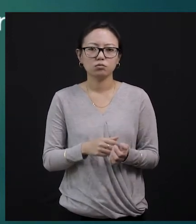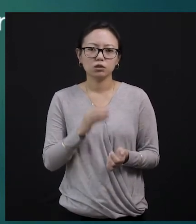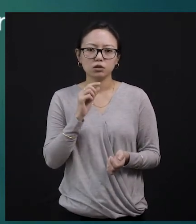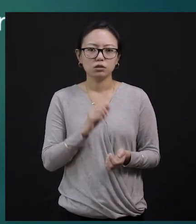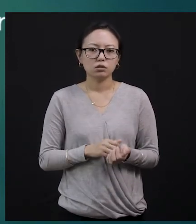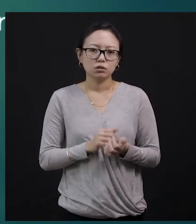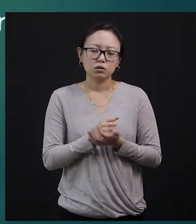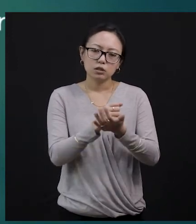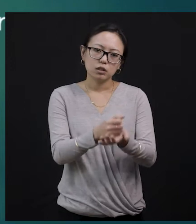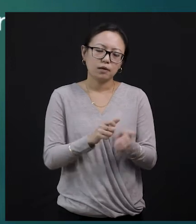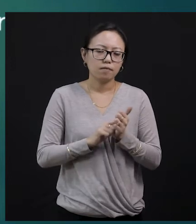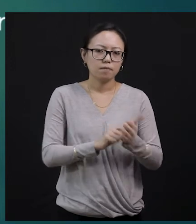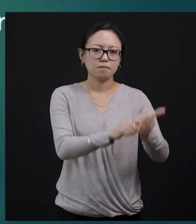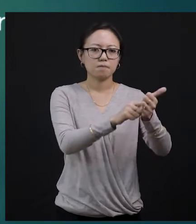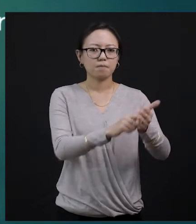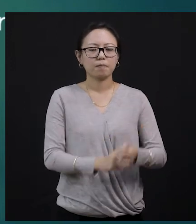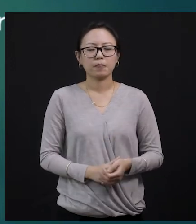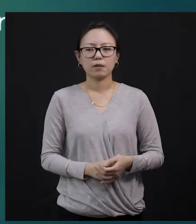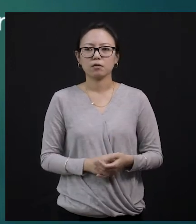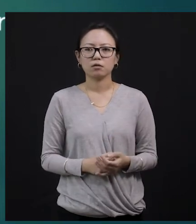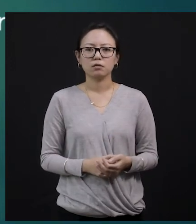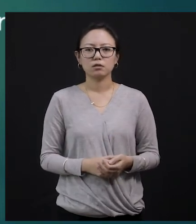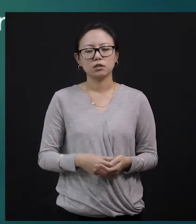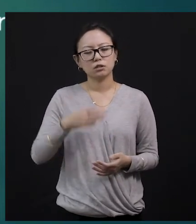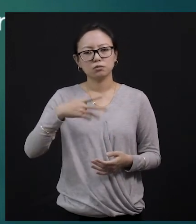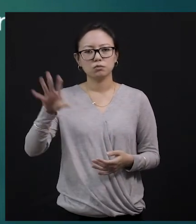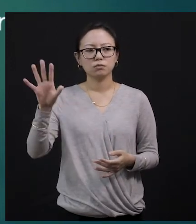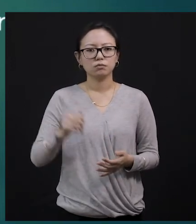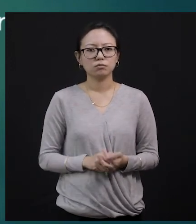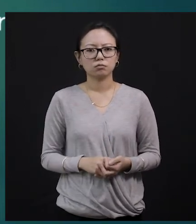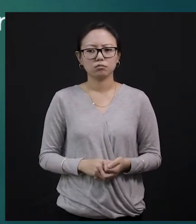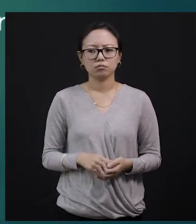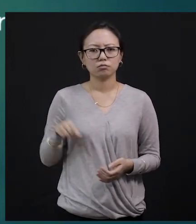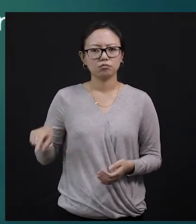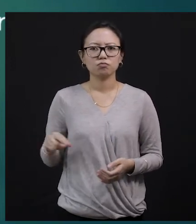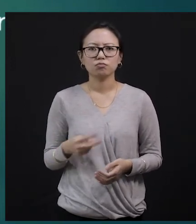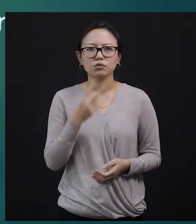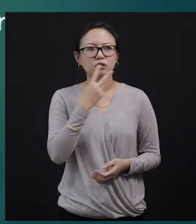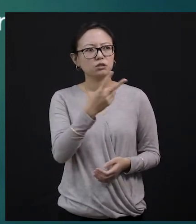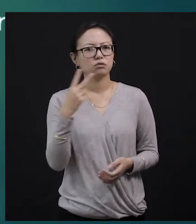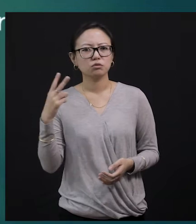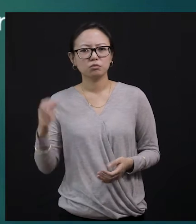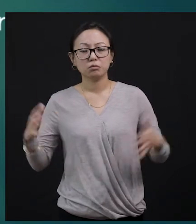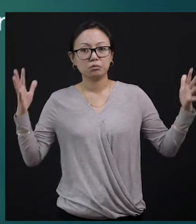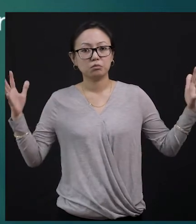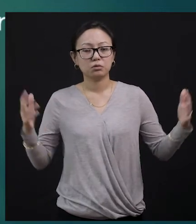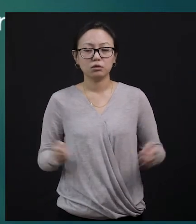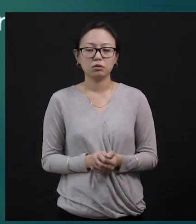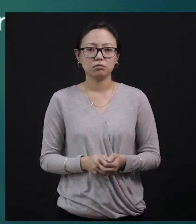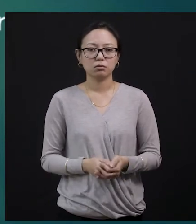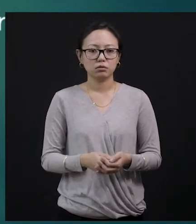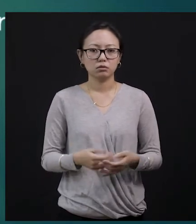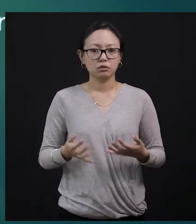wanted to buy so many things that he see. There were so many things that excite him, that makes him want to buy it. But he still